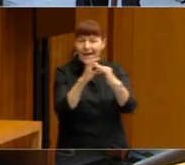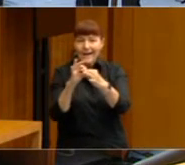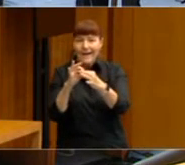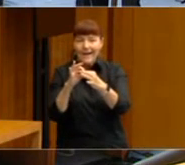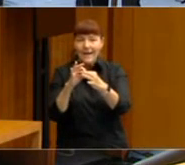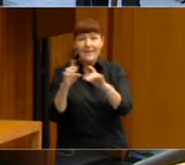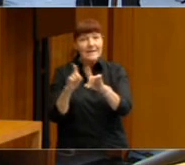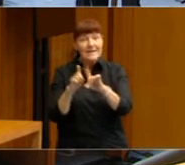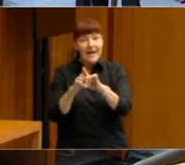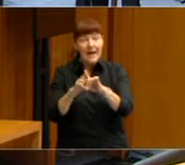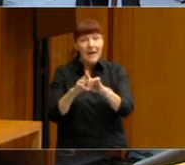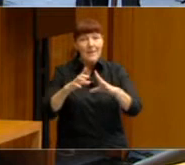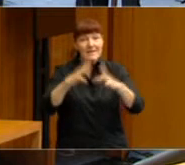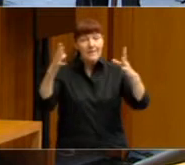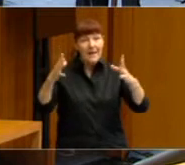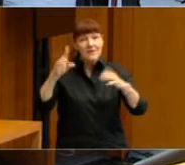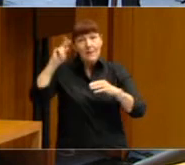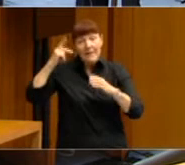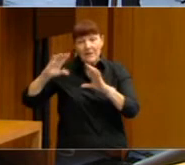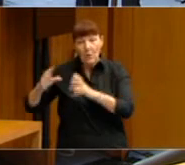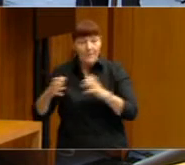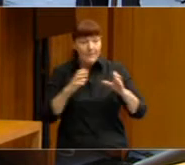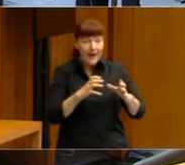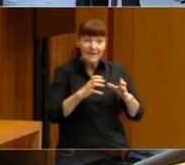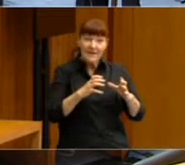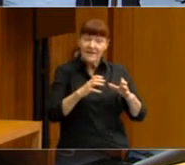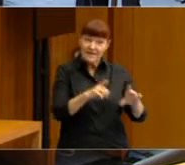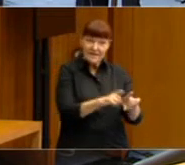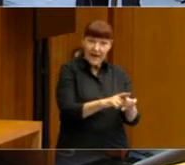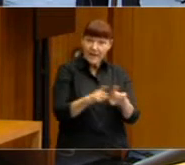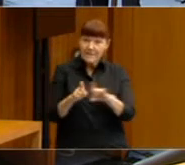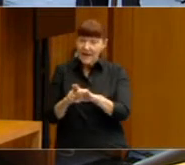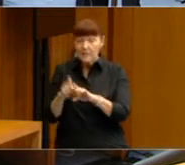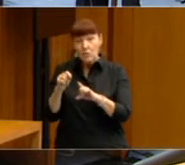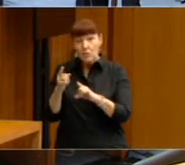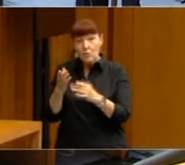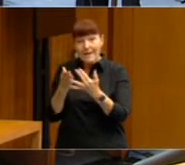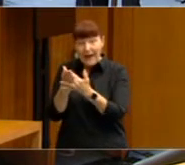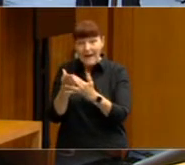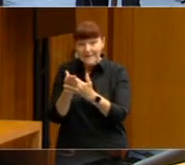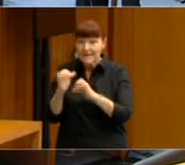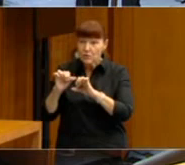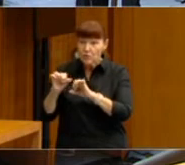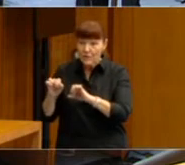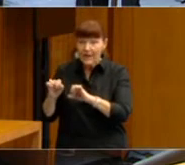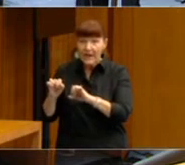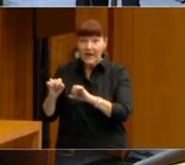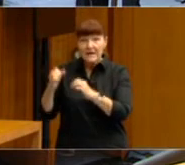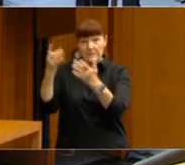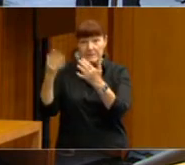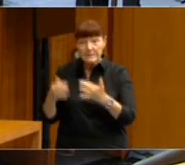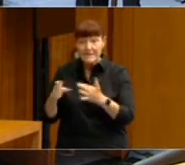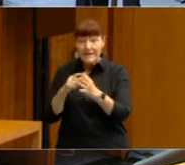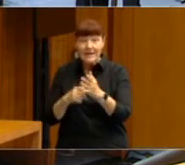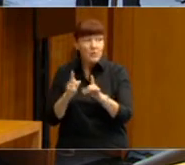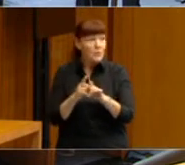political parties gather. Like, is it consistent? Do you get access to it? Can you comment on that? The